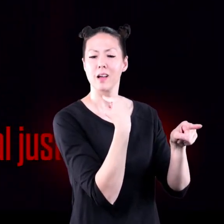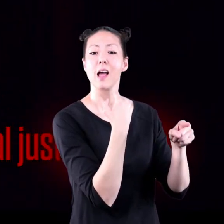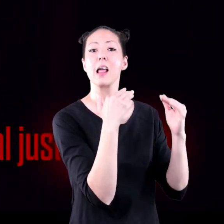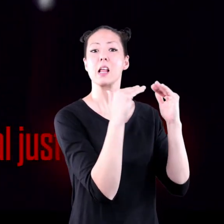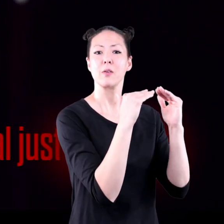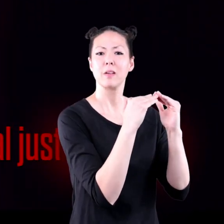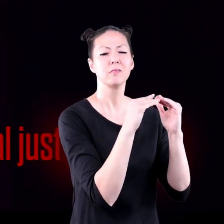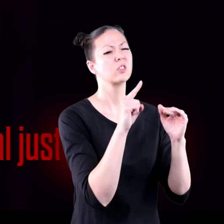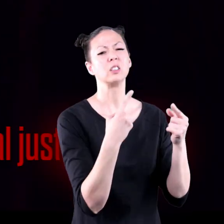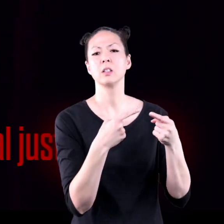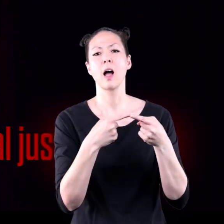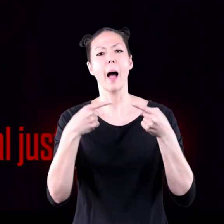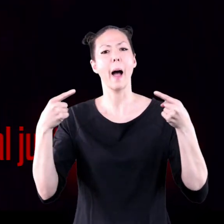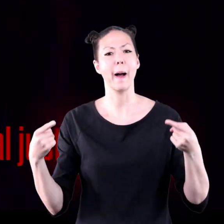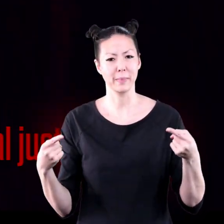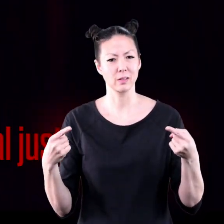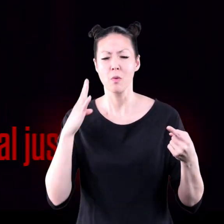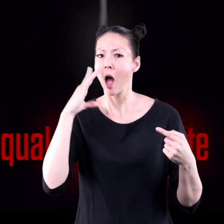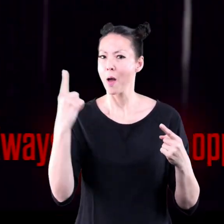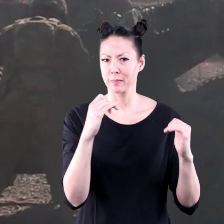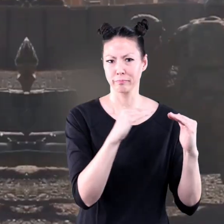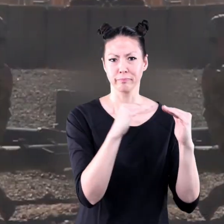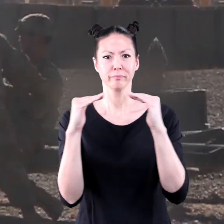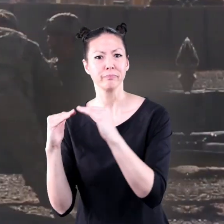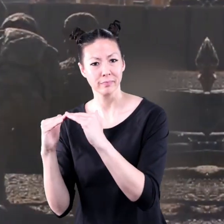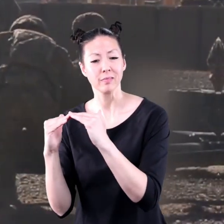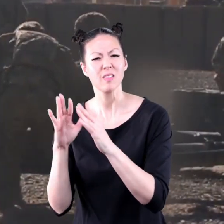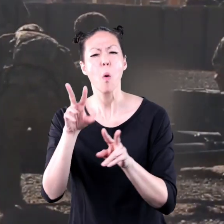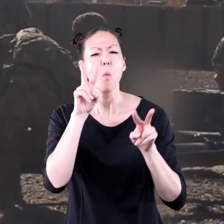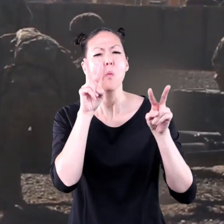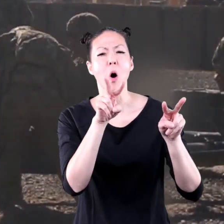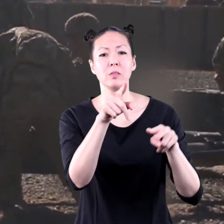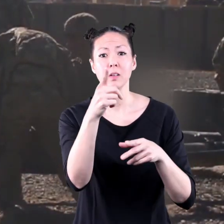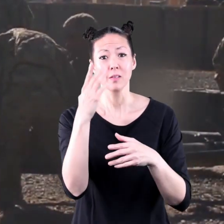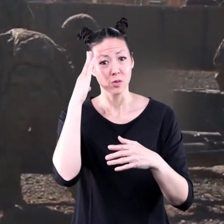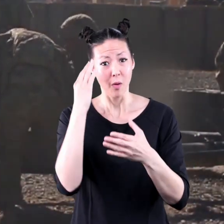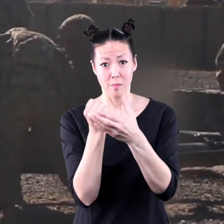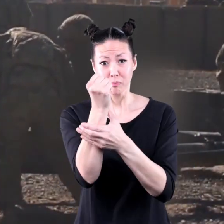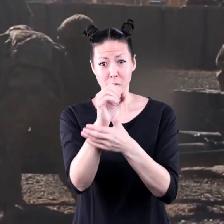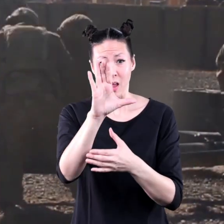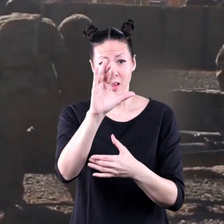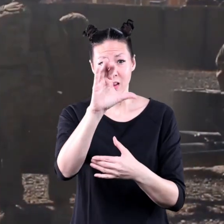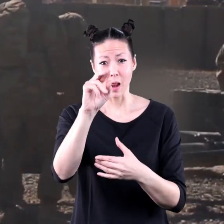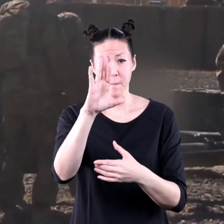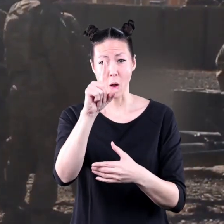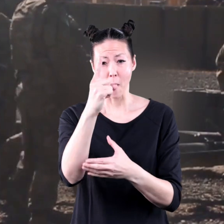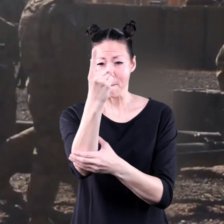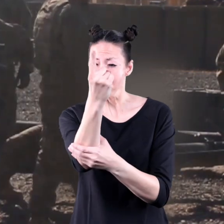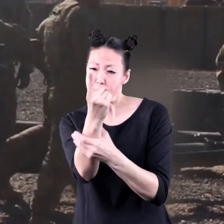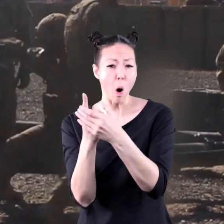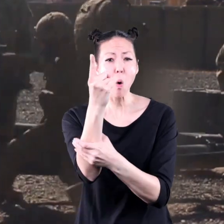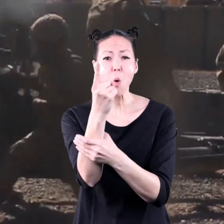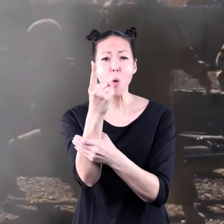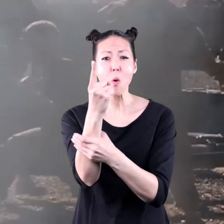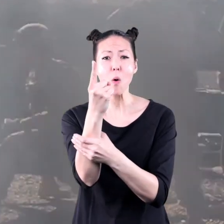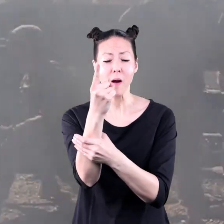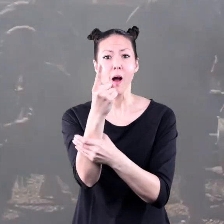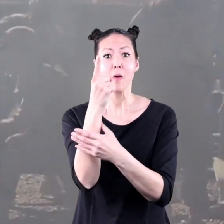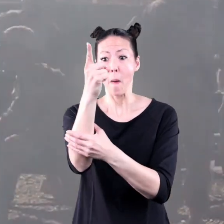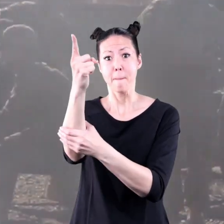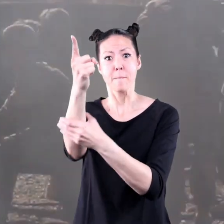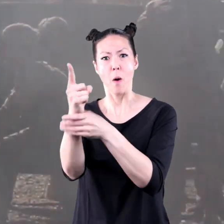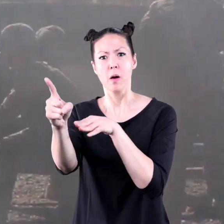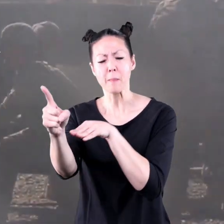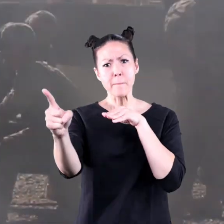always be equal, just opposite. Let's watch this cannonball being shot out of a cannon. Did you